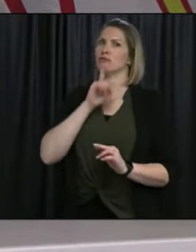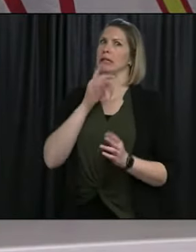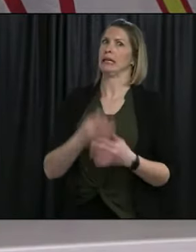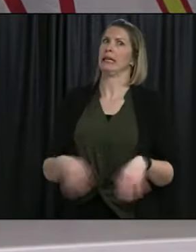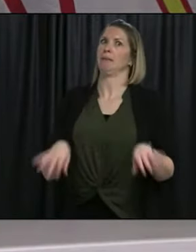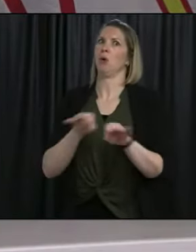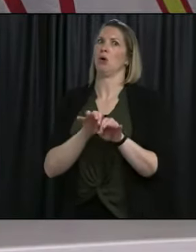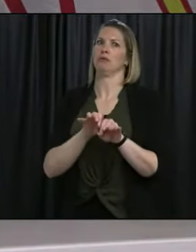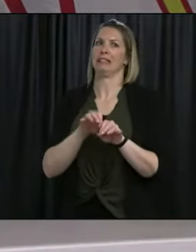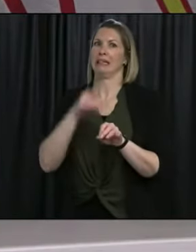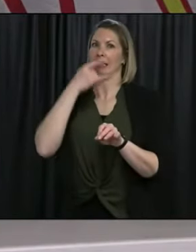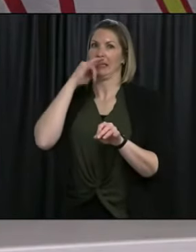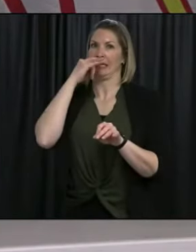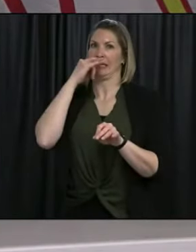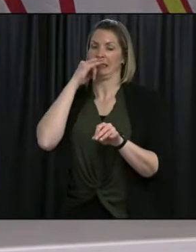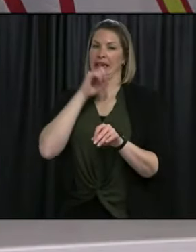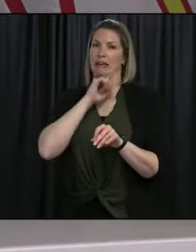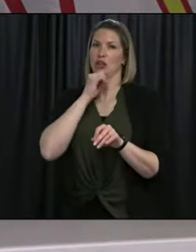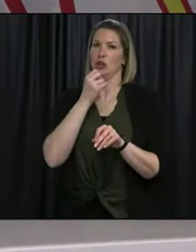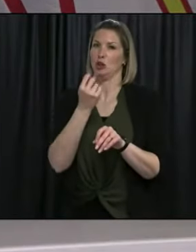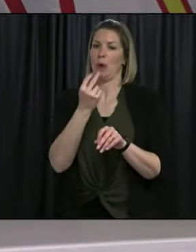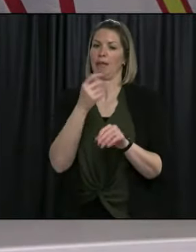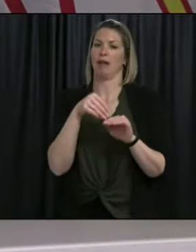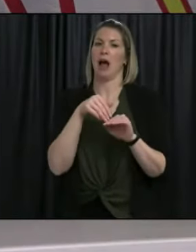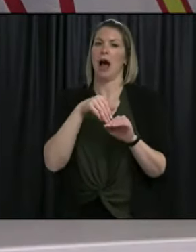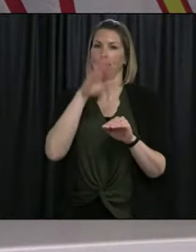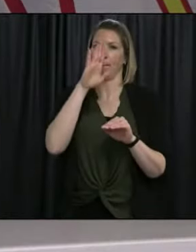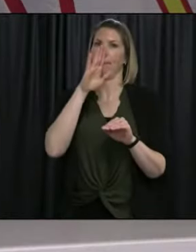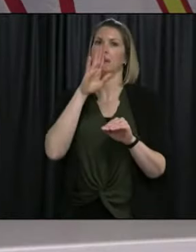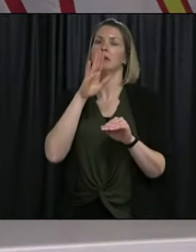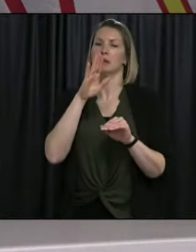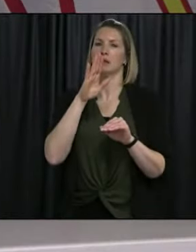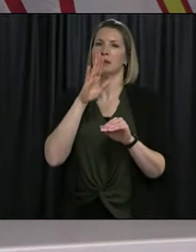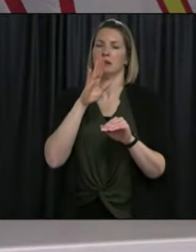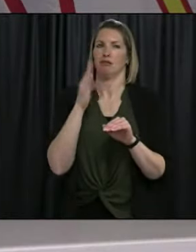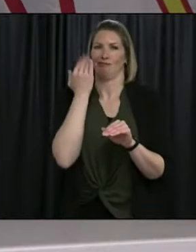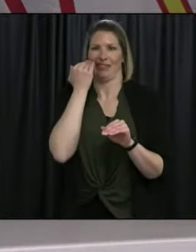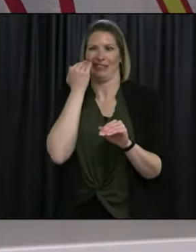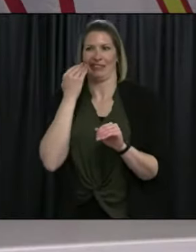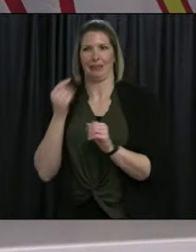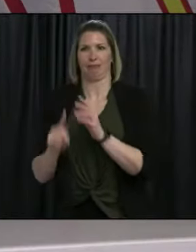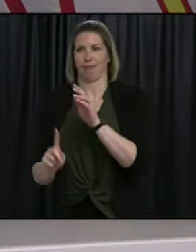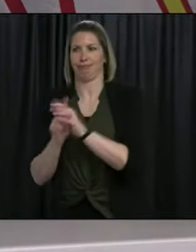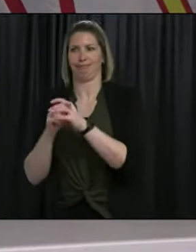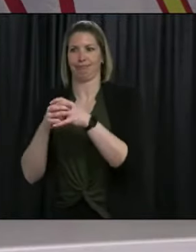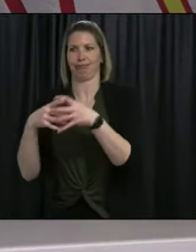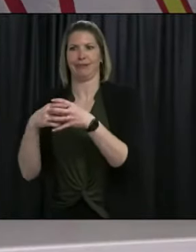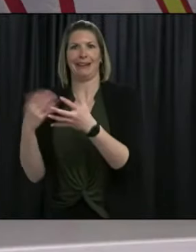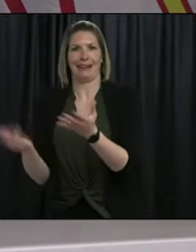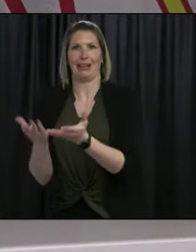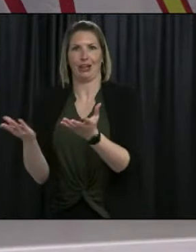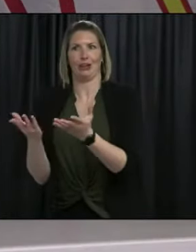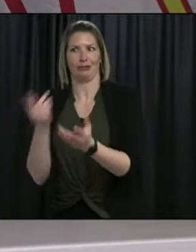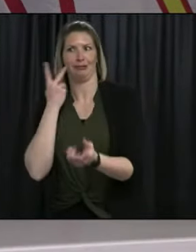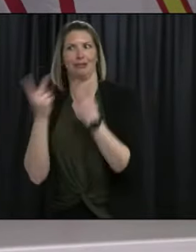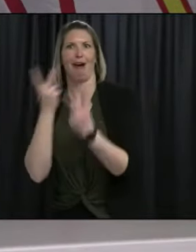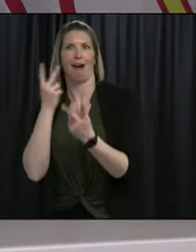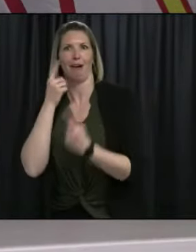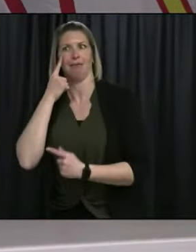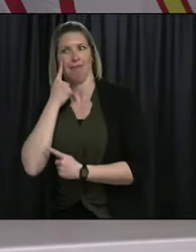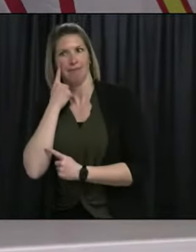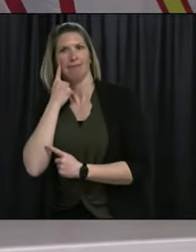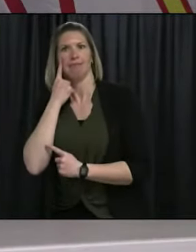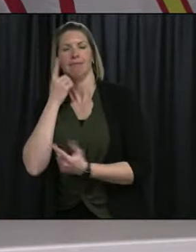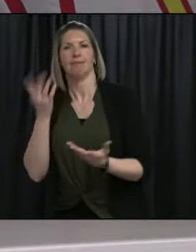group can certainly spread this virus. So we want to make sure that we can get them done so that hopefully, you know, by